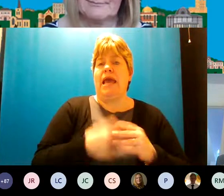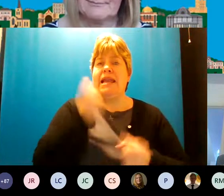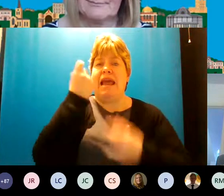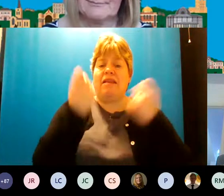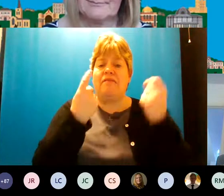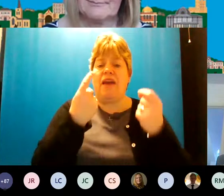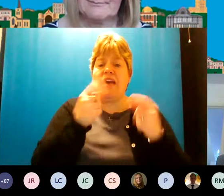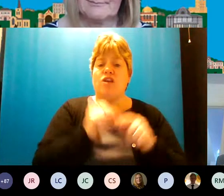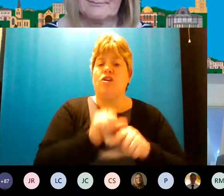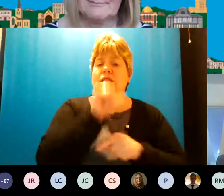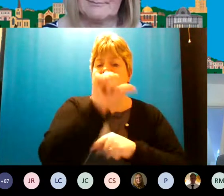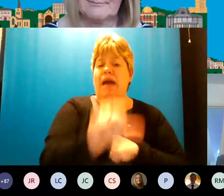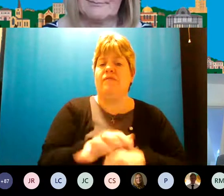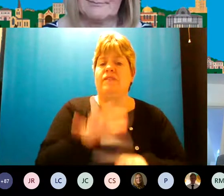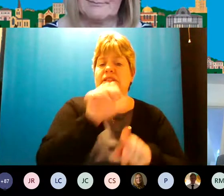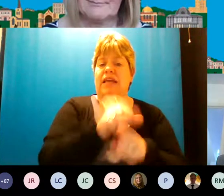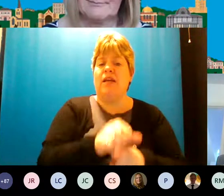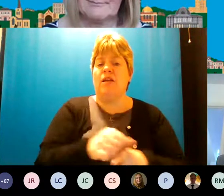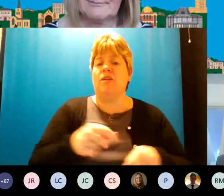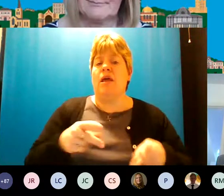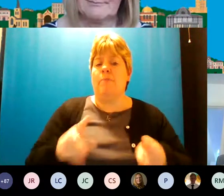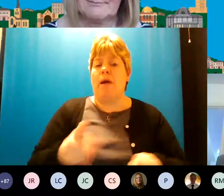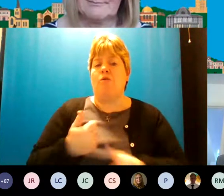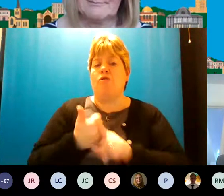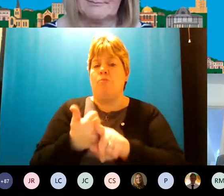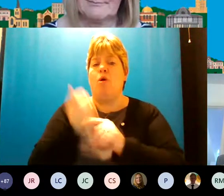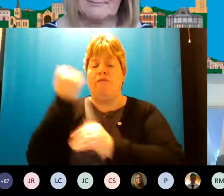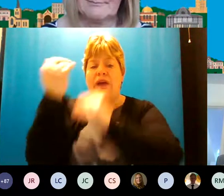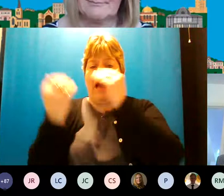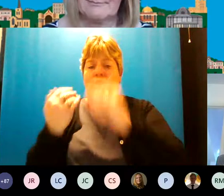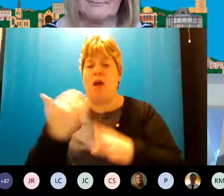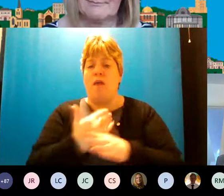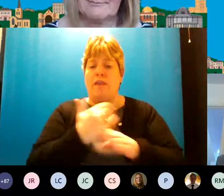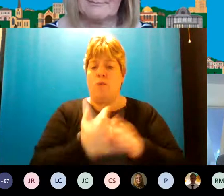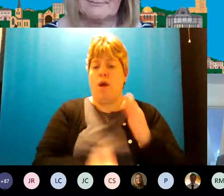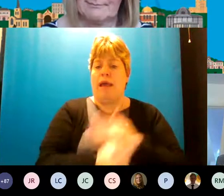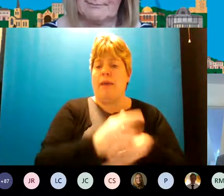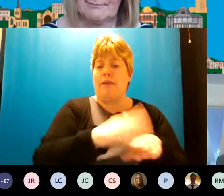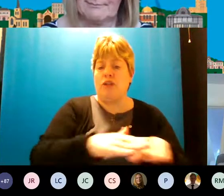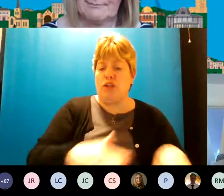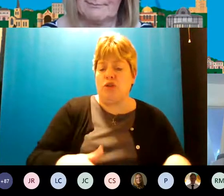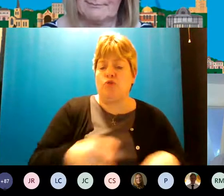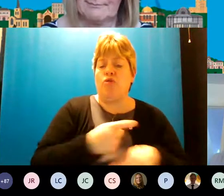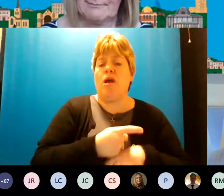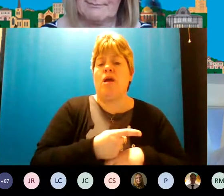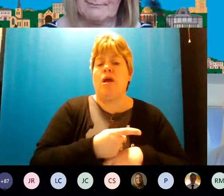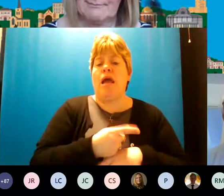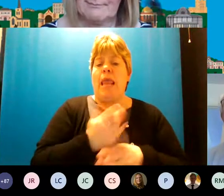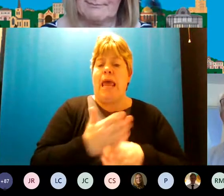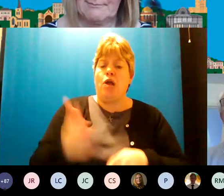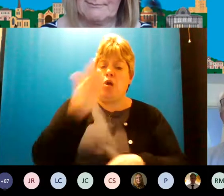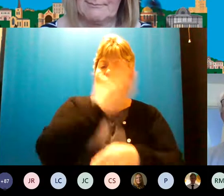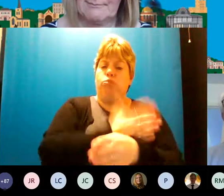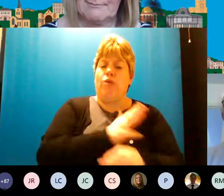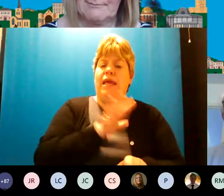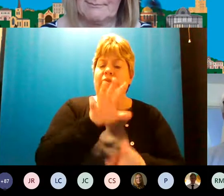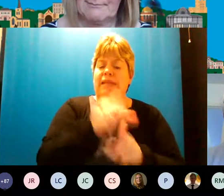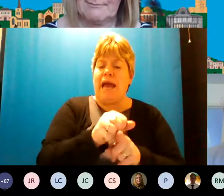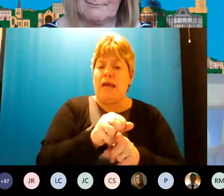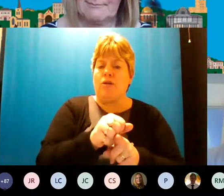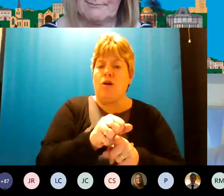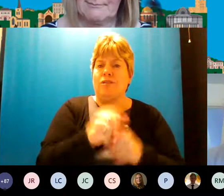post-diagnostic support pathway for adults there's work going on in children's around um pre-diagnostic uh